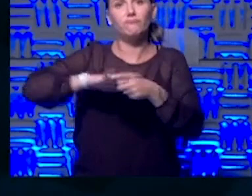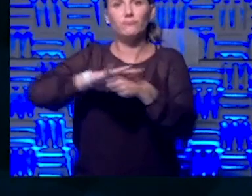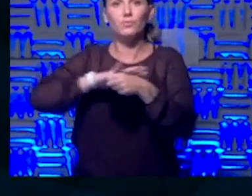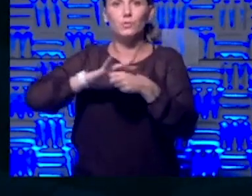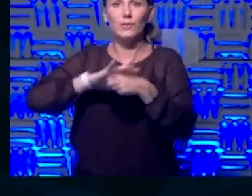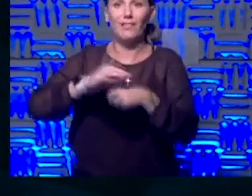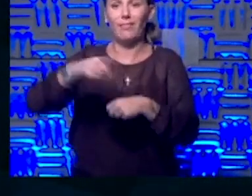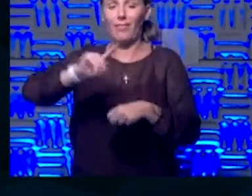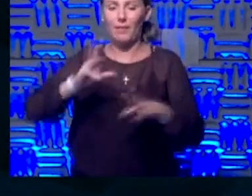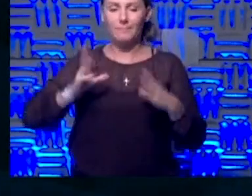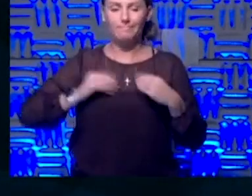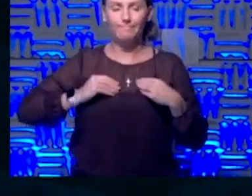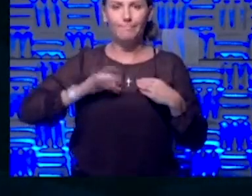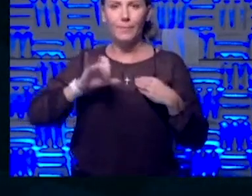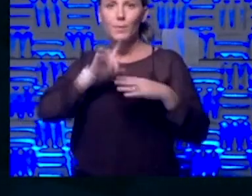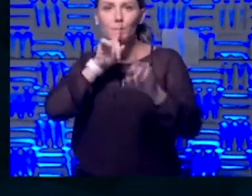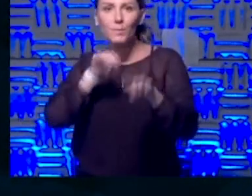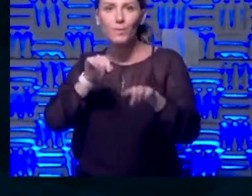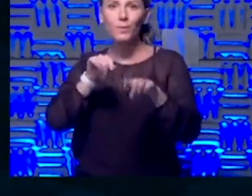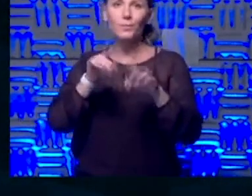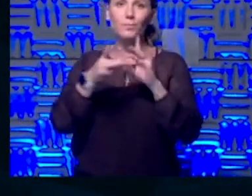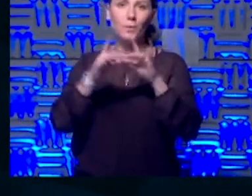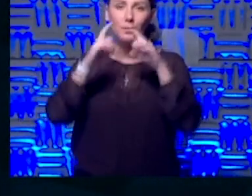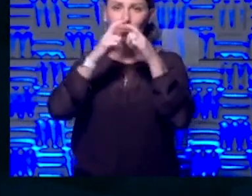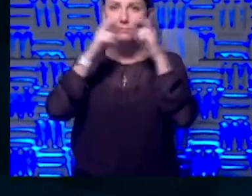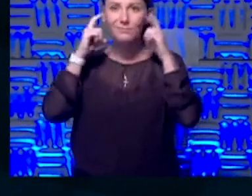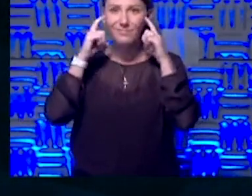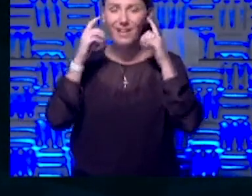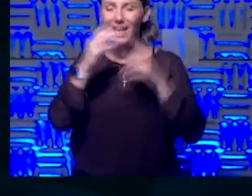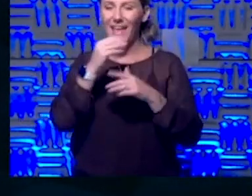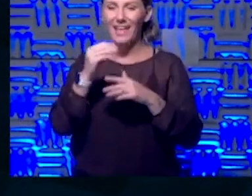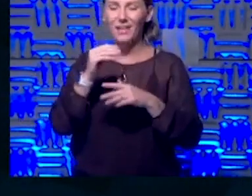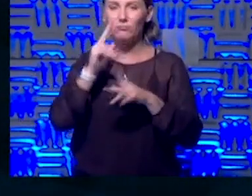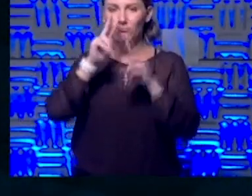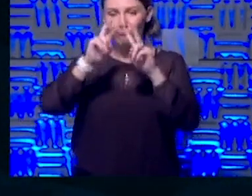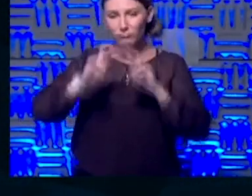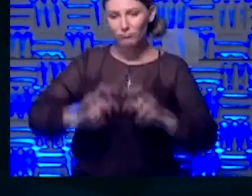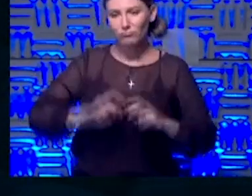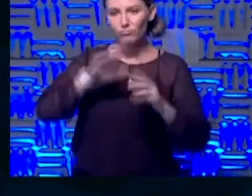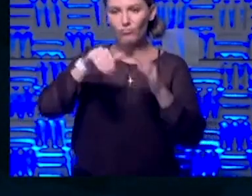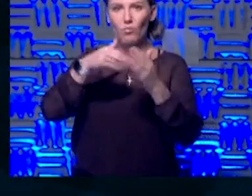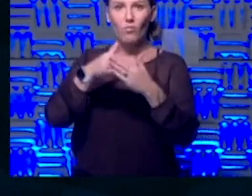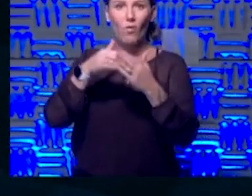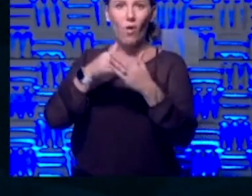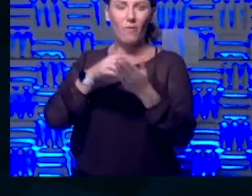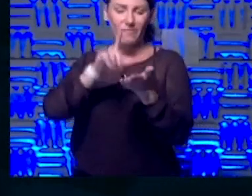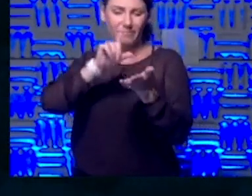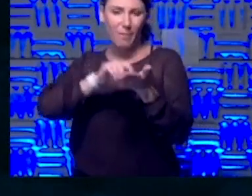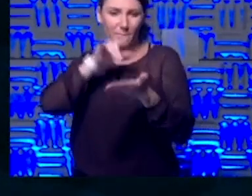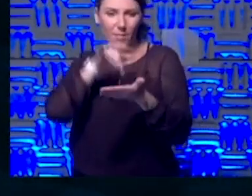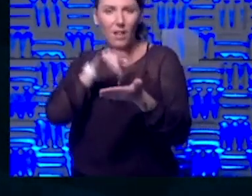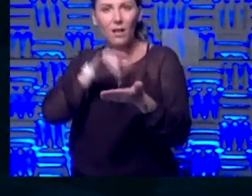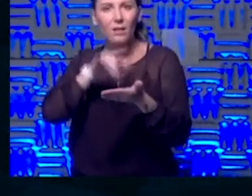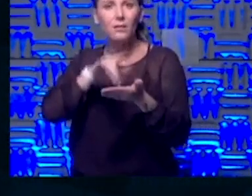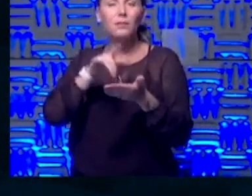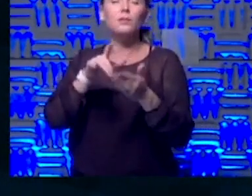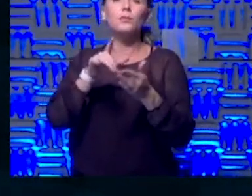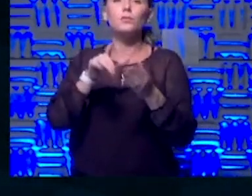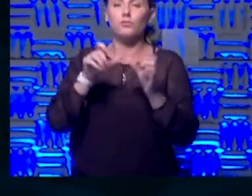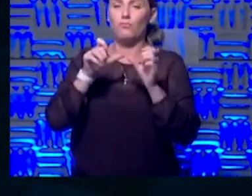mask. And I think, you know, if you start looking at the meta-analysis of all the published literature, there seems to be an ongoing,